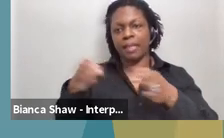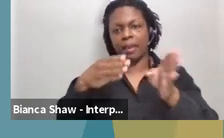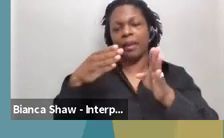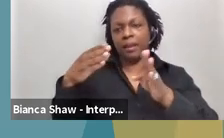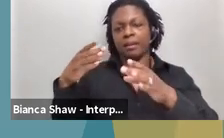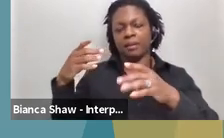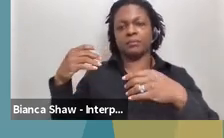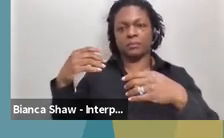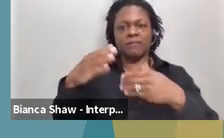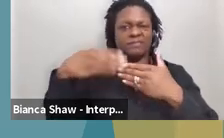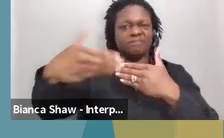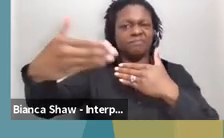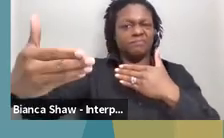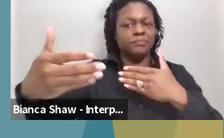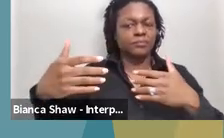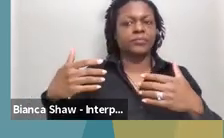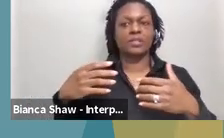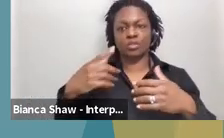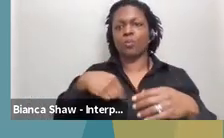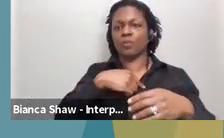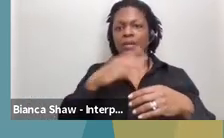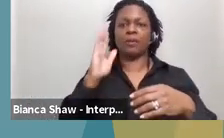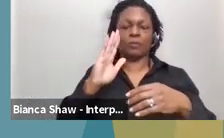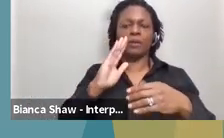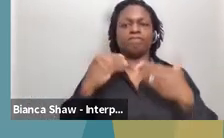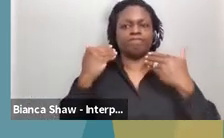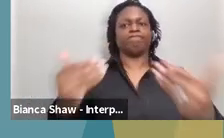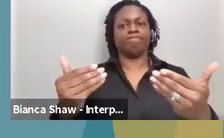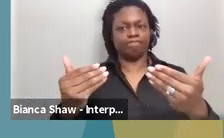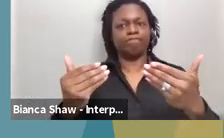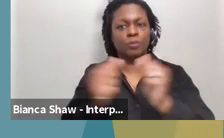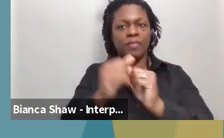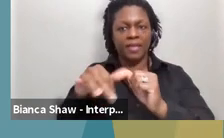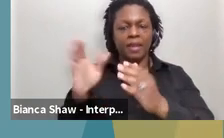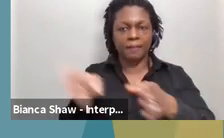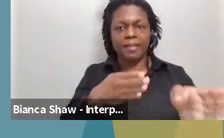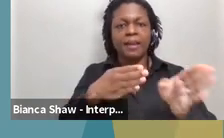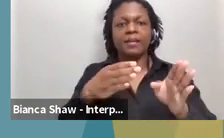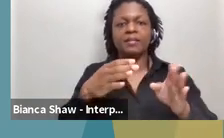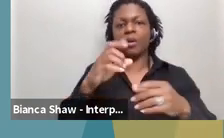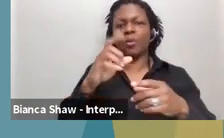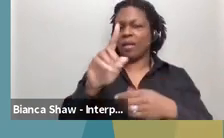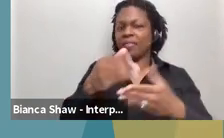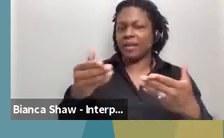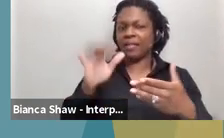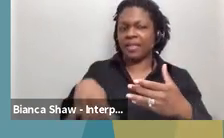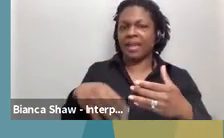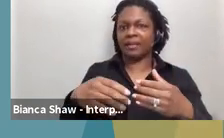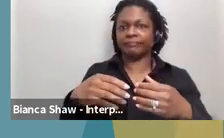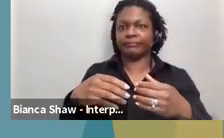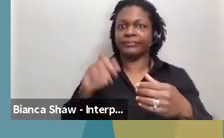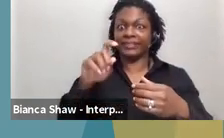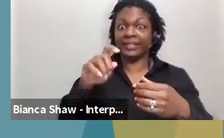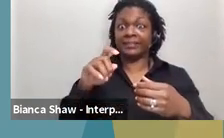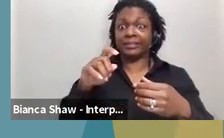is to launch that strategic plan. And that is also going to include modernizing our laws and rules, which were written, uh, back in